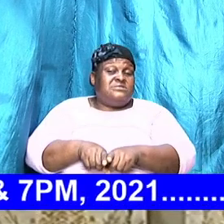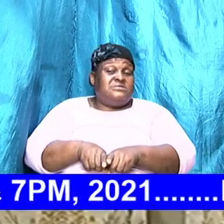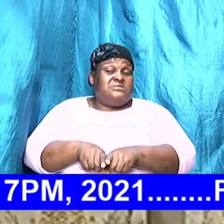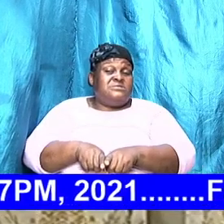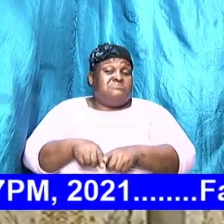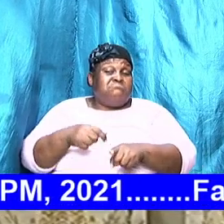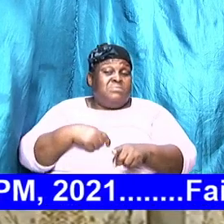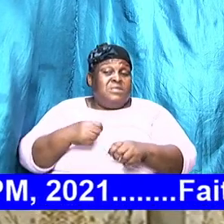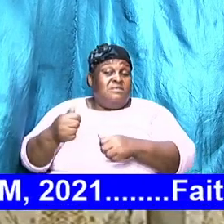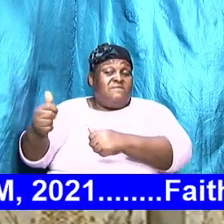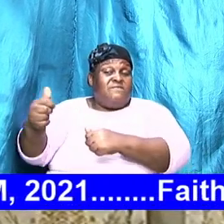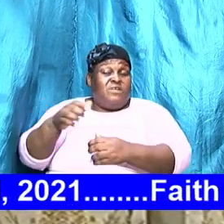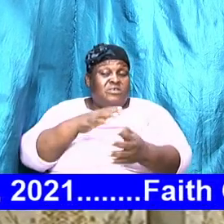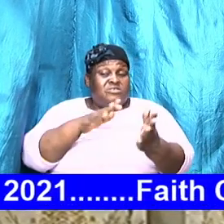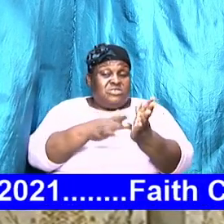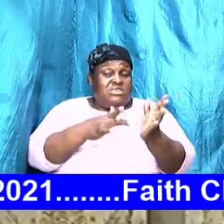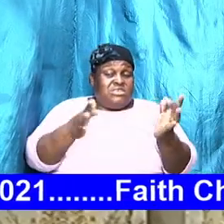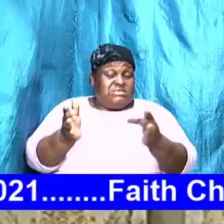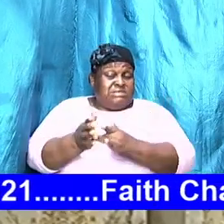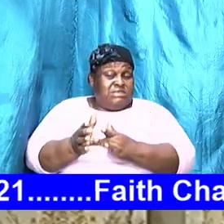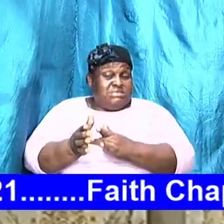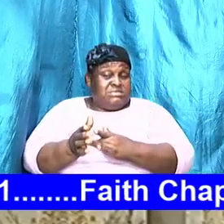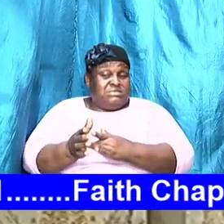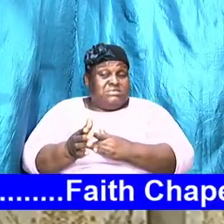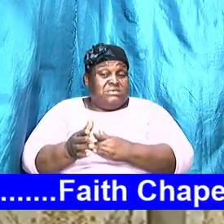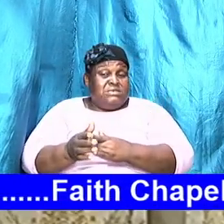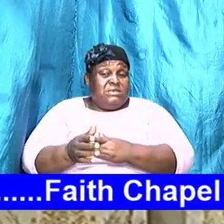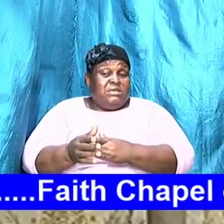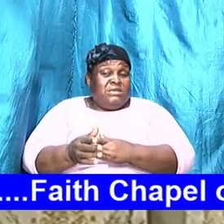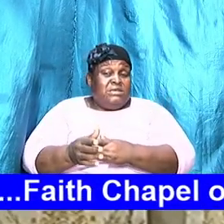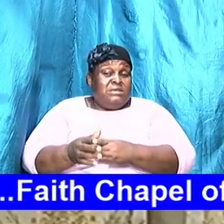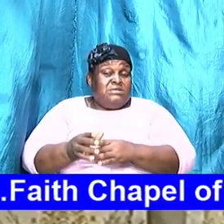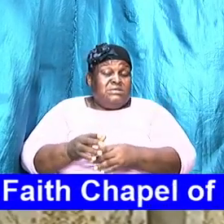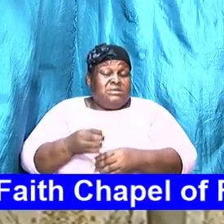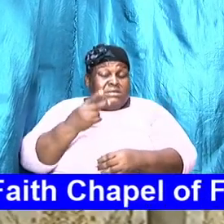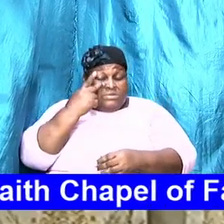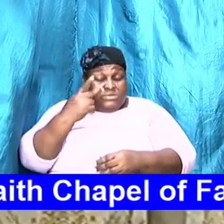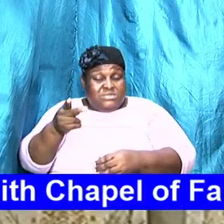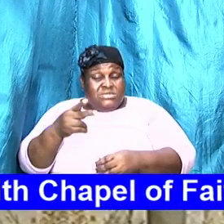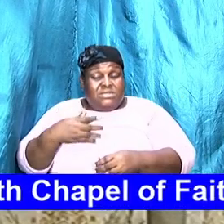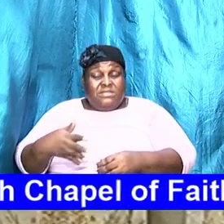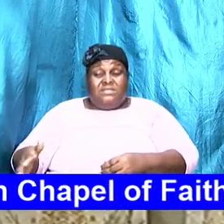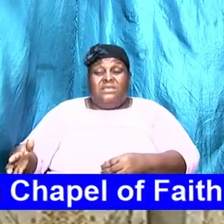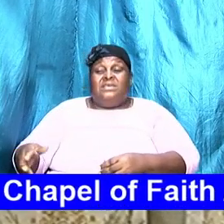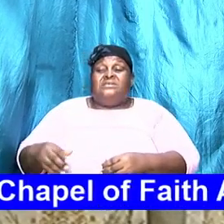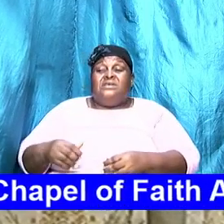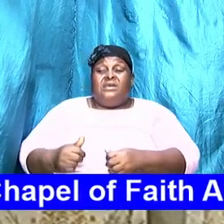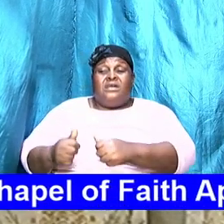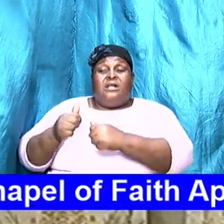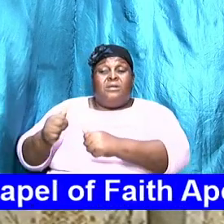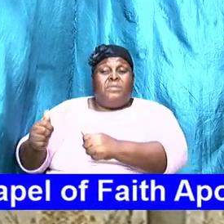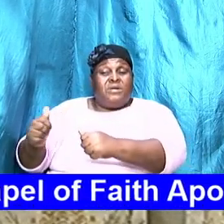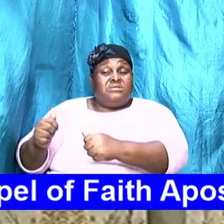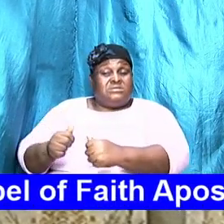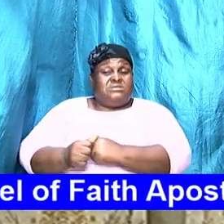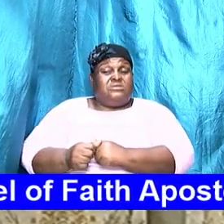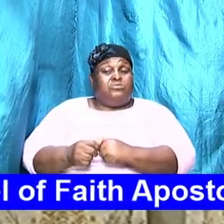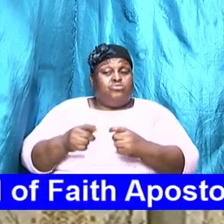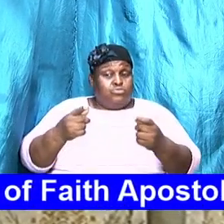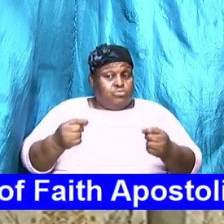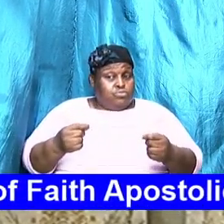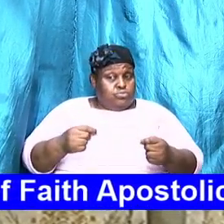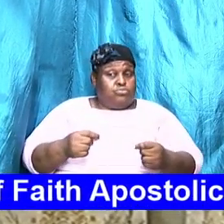the things that the apostle outlined and require that we shun that we put aside in our